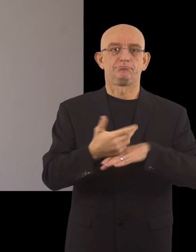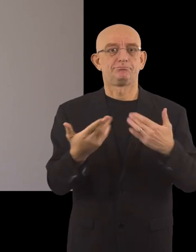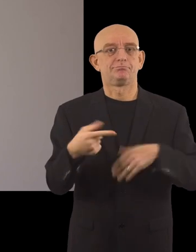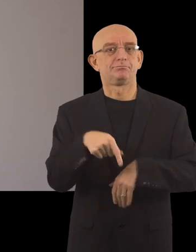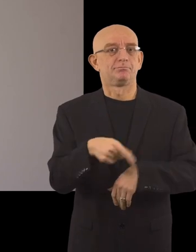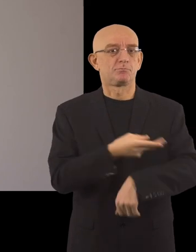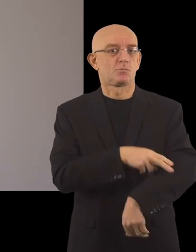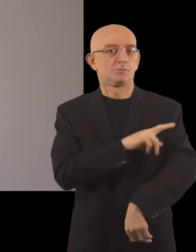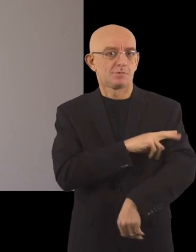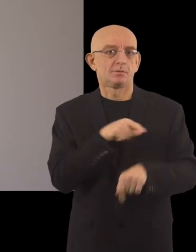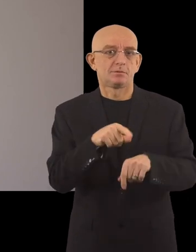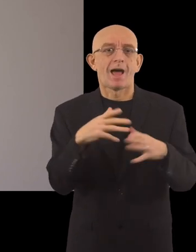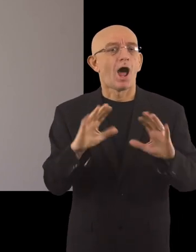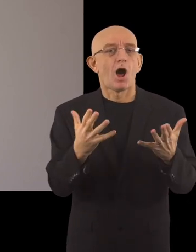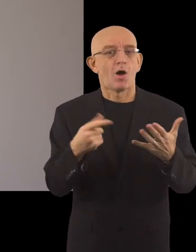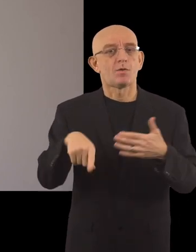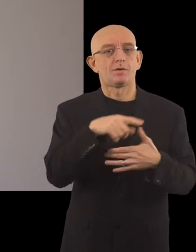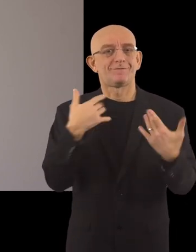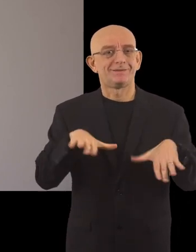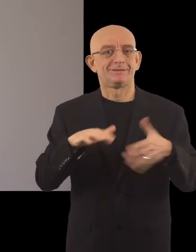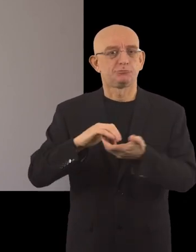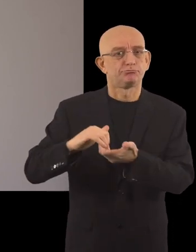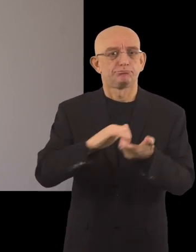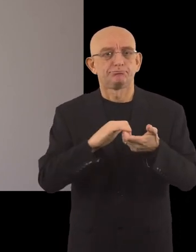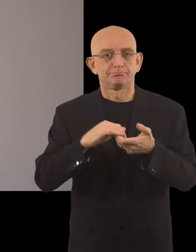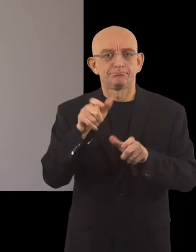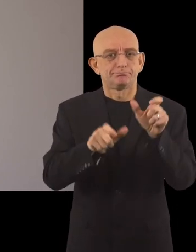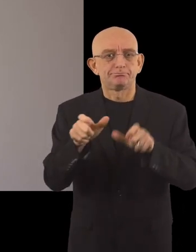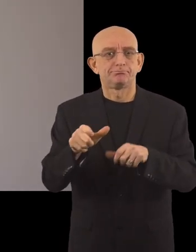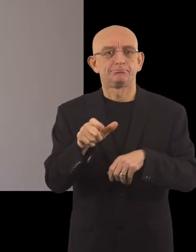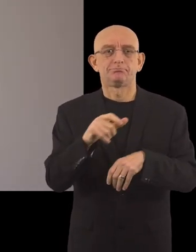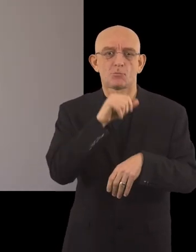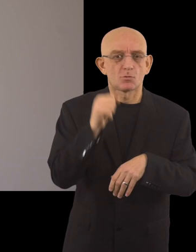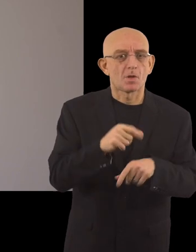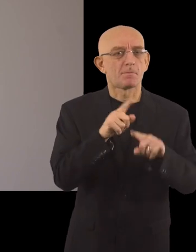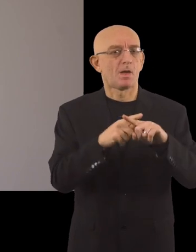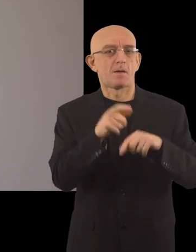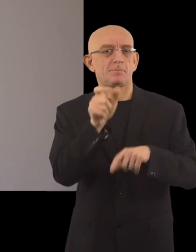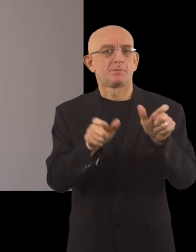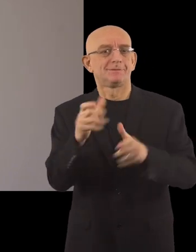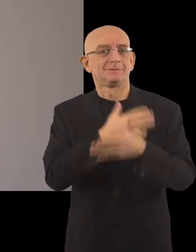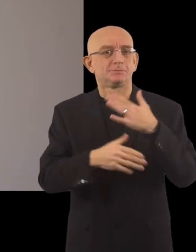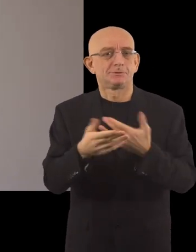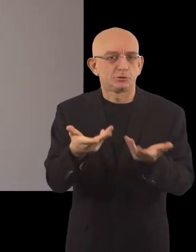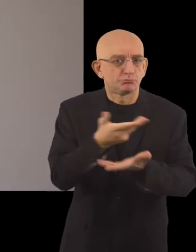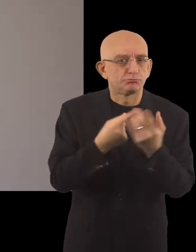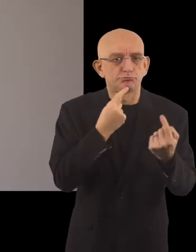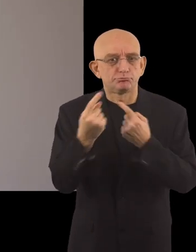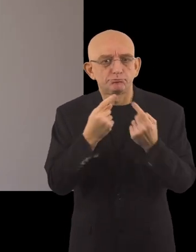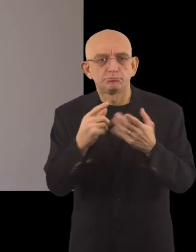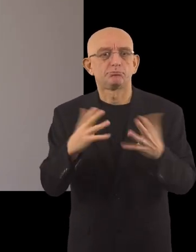city of Poznań, were prepared after an analysis of the local needs of seniors and people with disabilities.